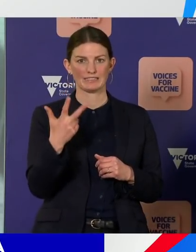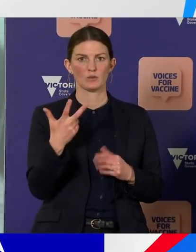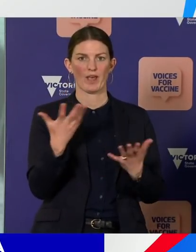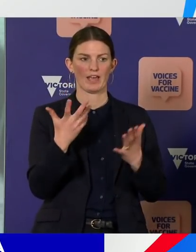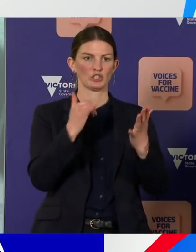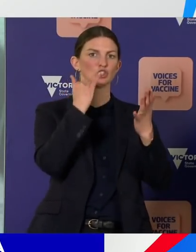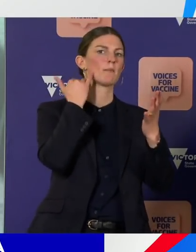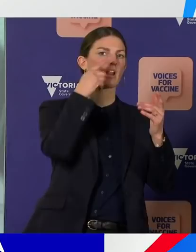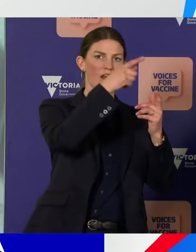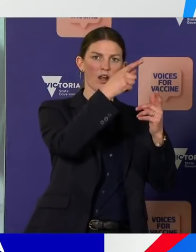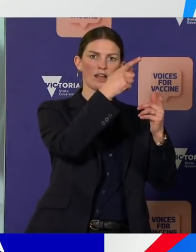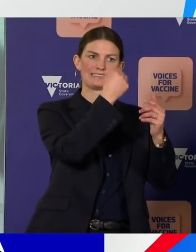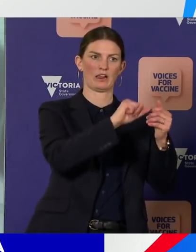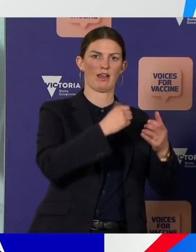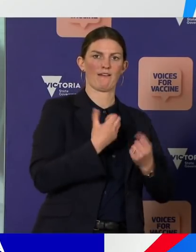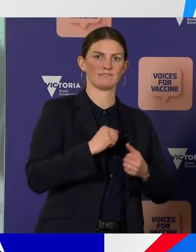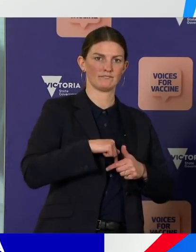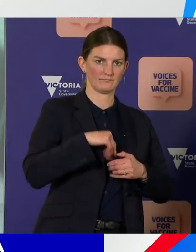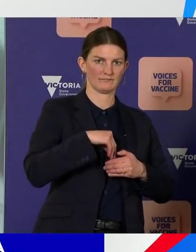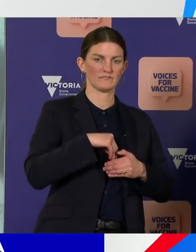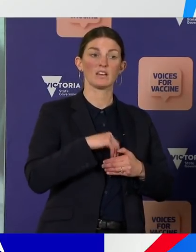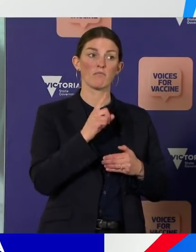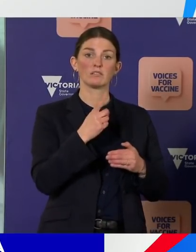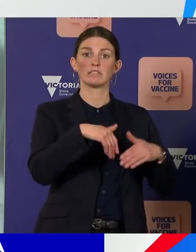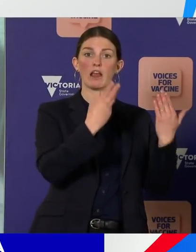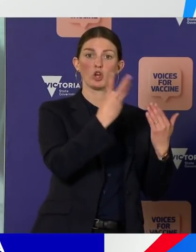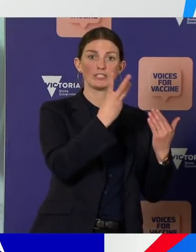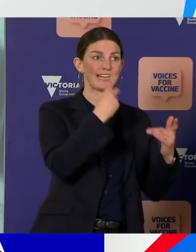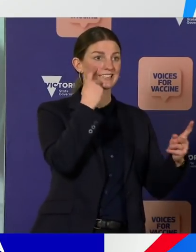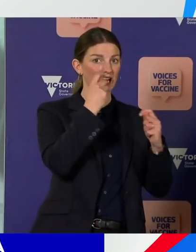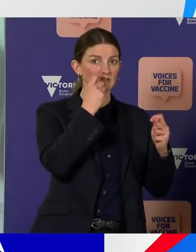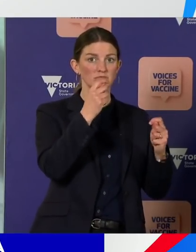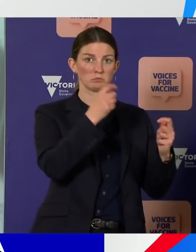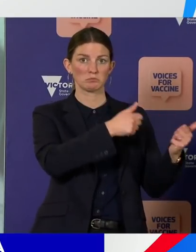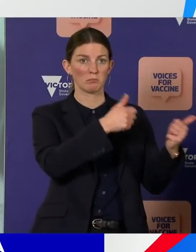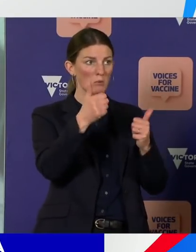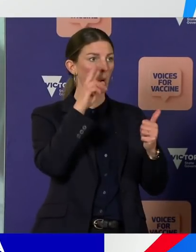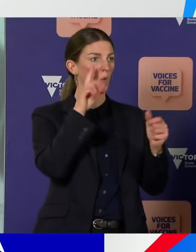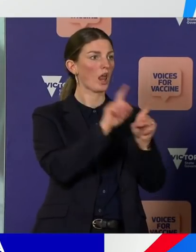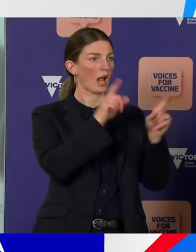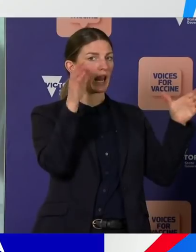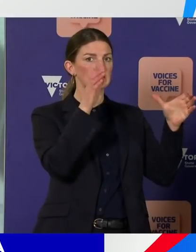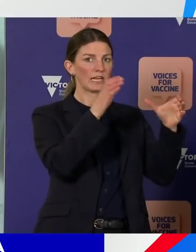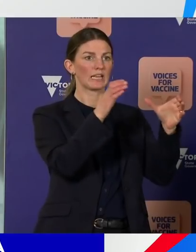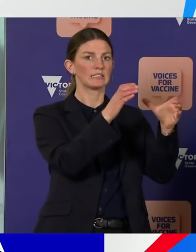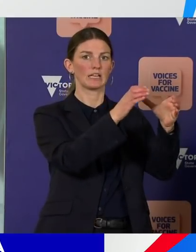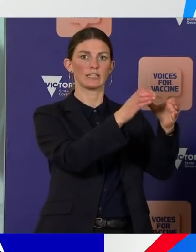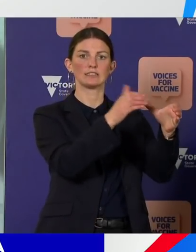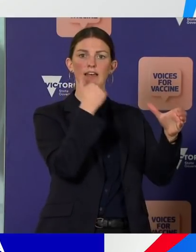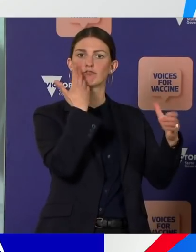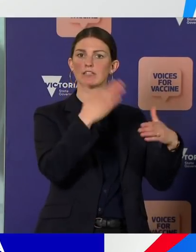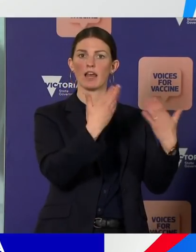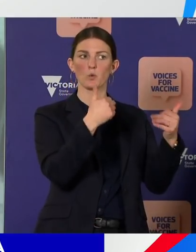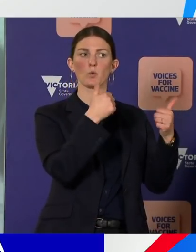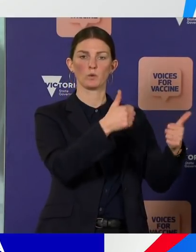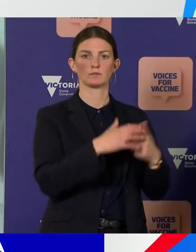area. But again, day 13 testing has gone very well. We're starting to see that number of cases reduce as we go through day by day. In